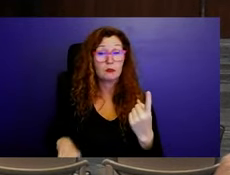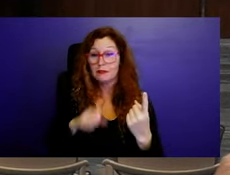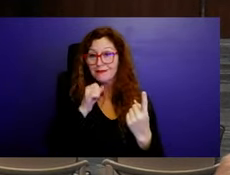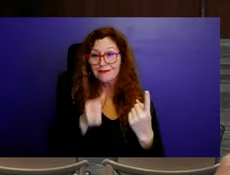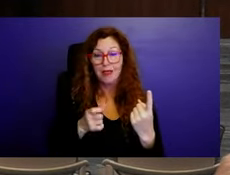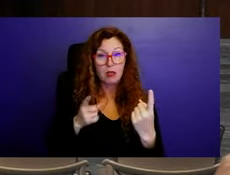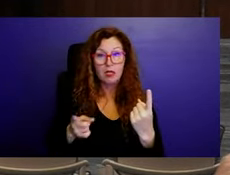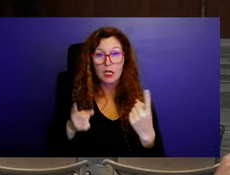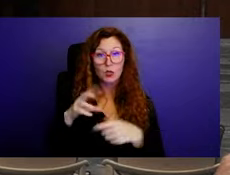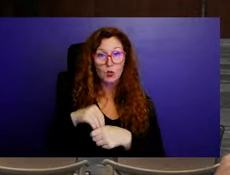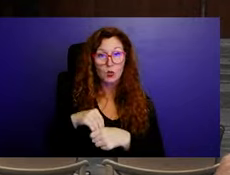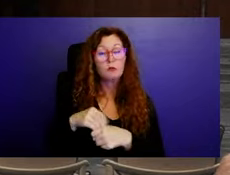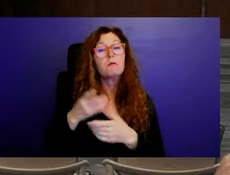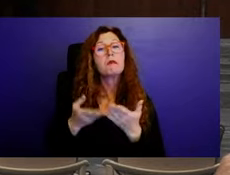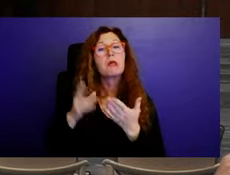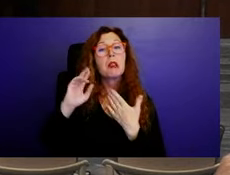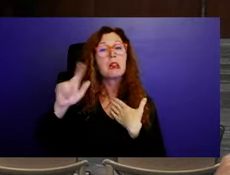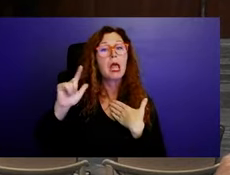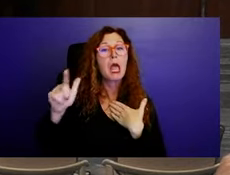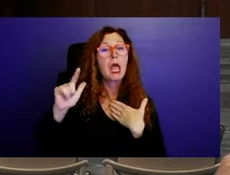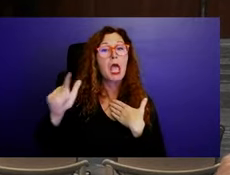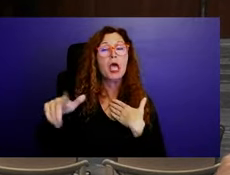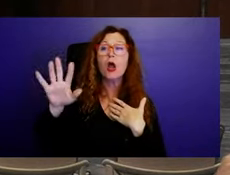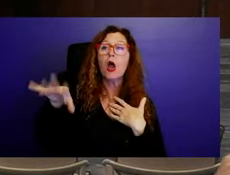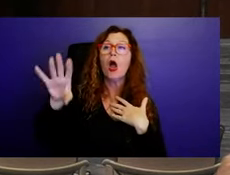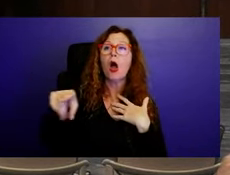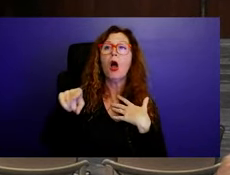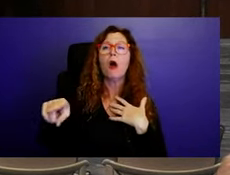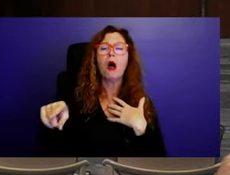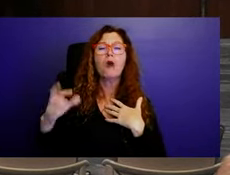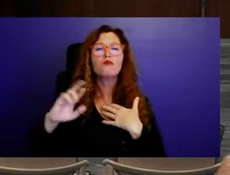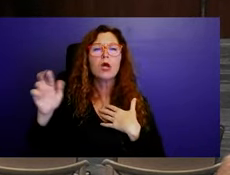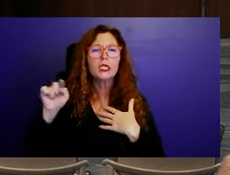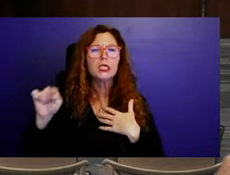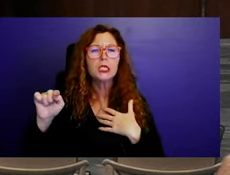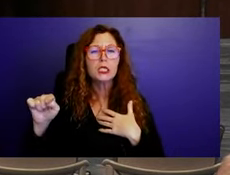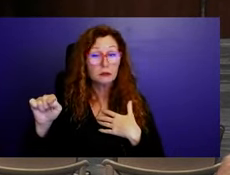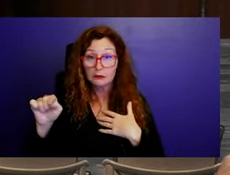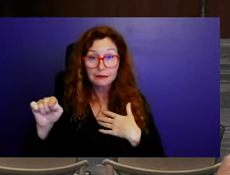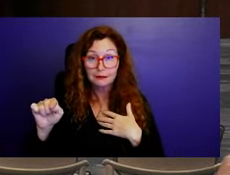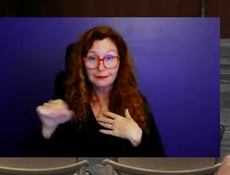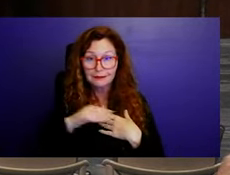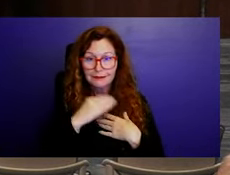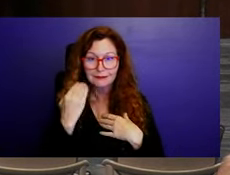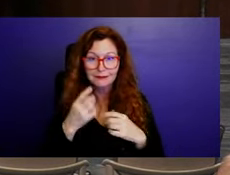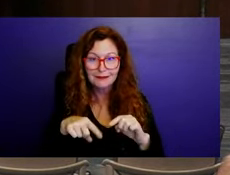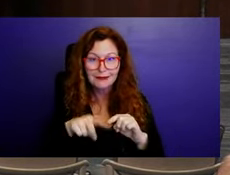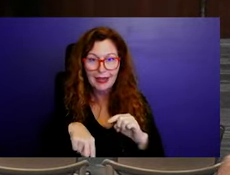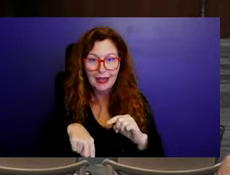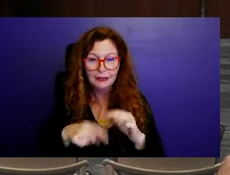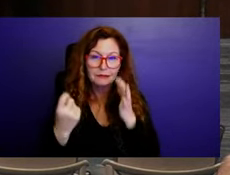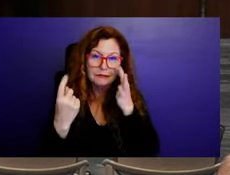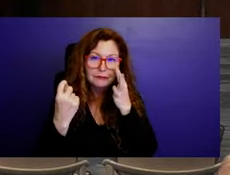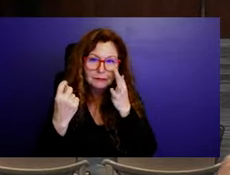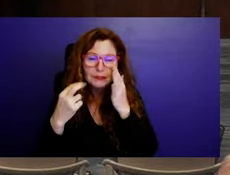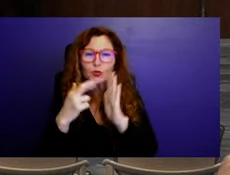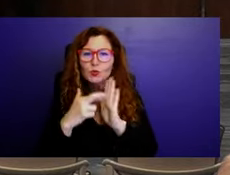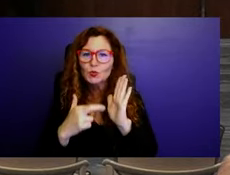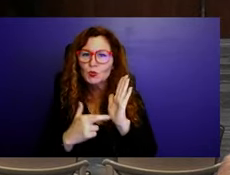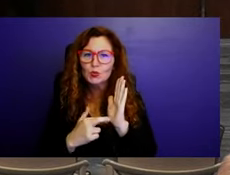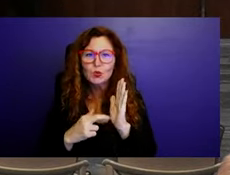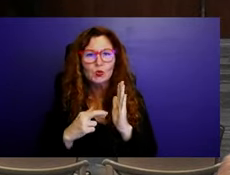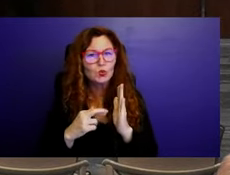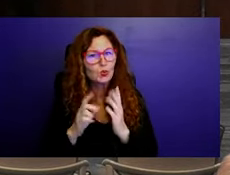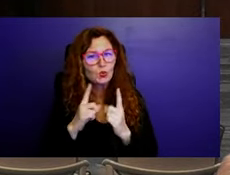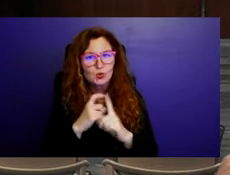we would put our best foot forward, knowing all of the options